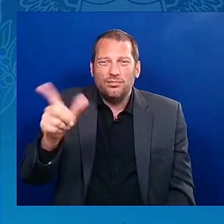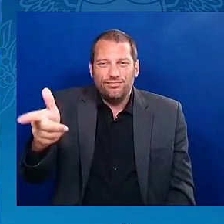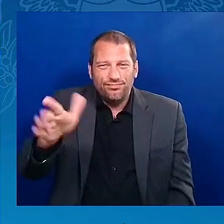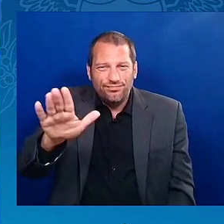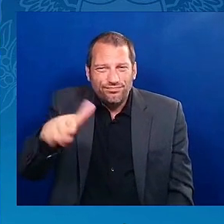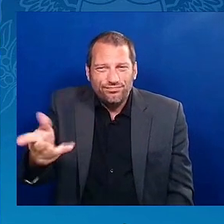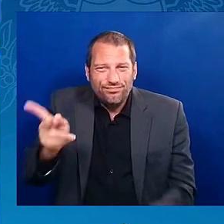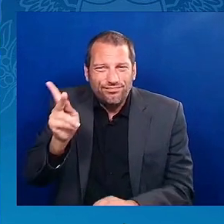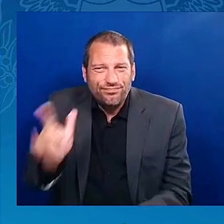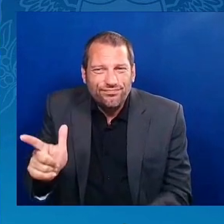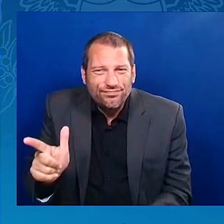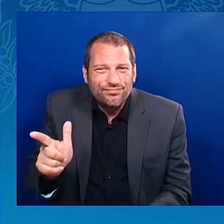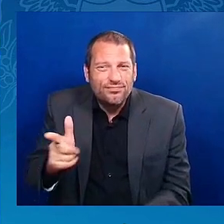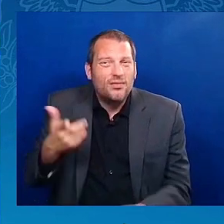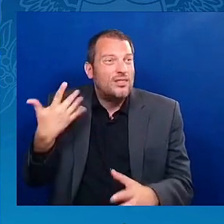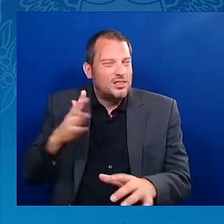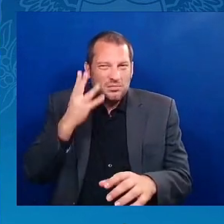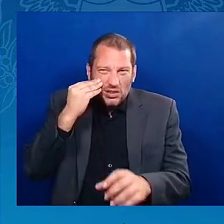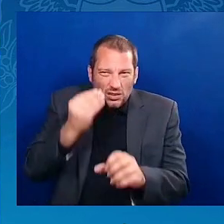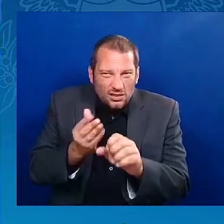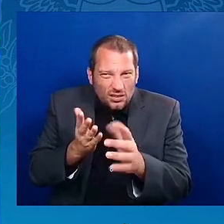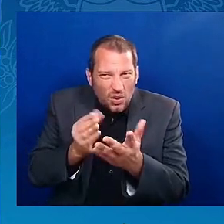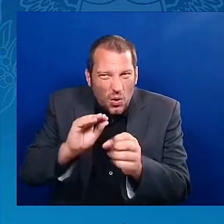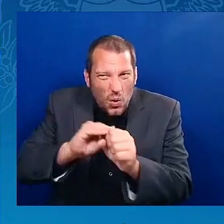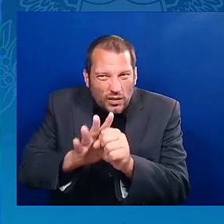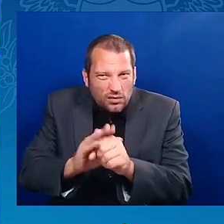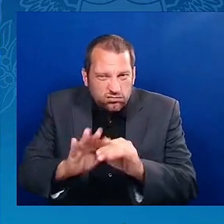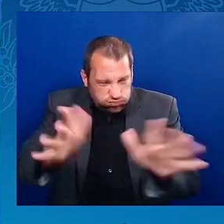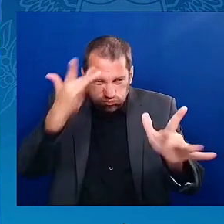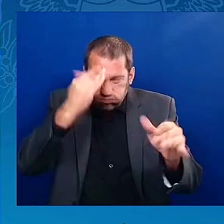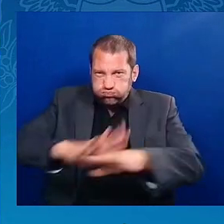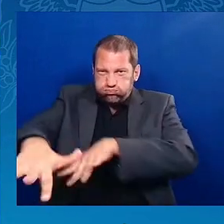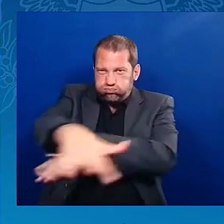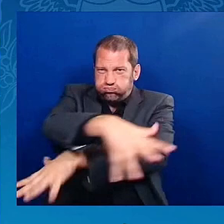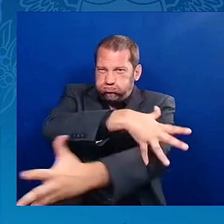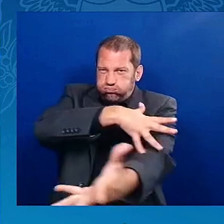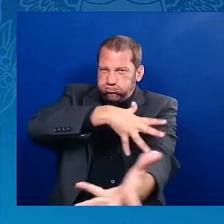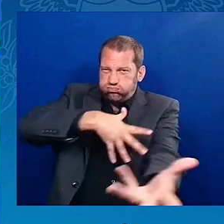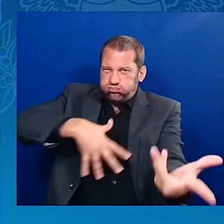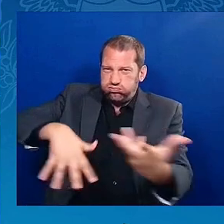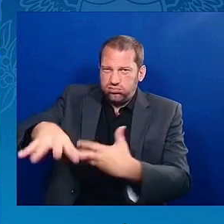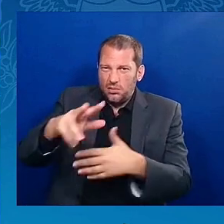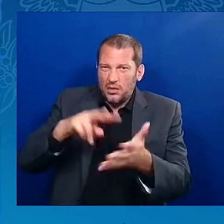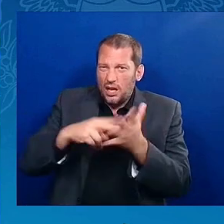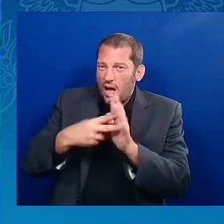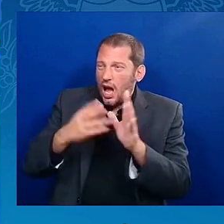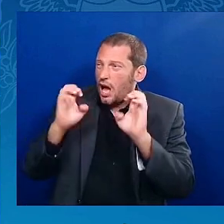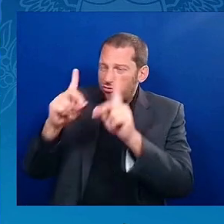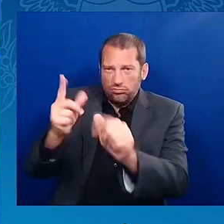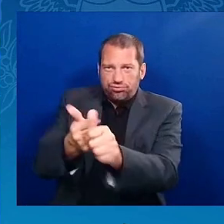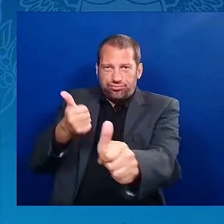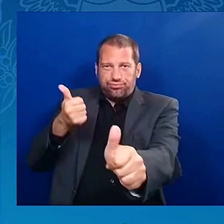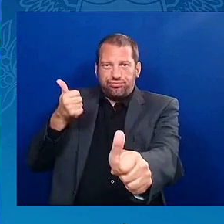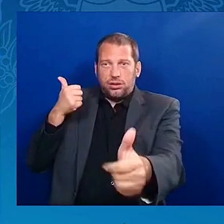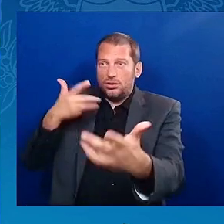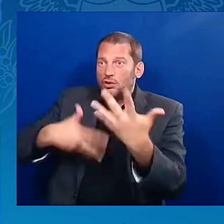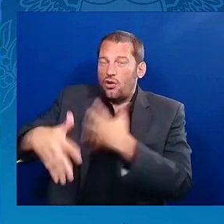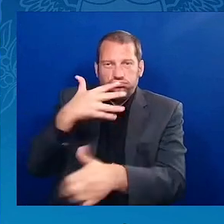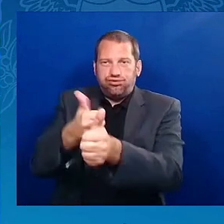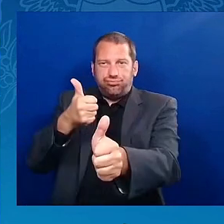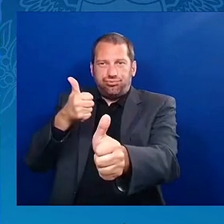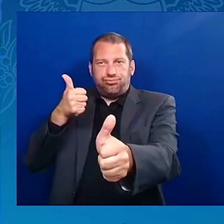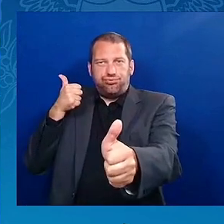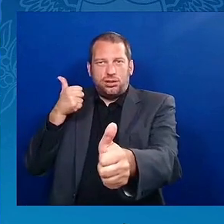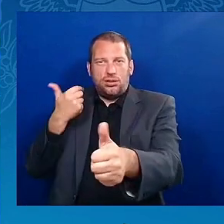During the height of their reproductive years, the highest court in the land, the court of Thurgood, just took a constitutional